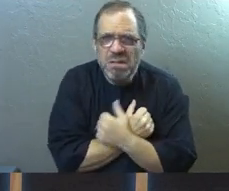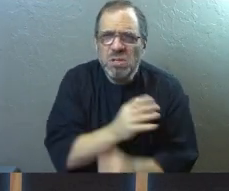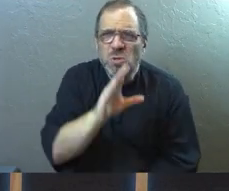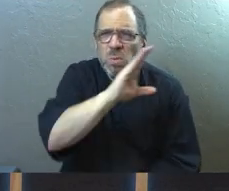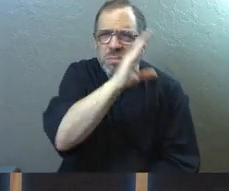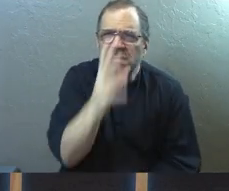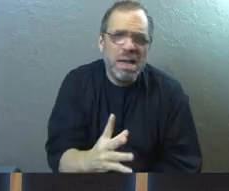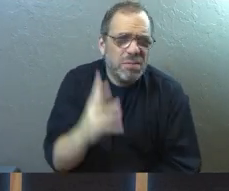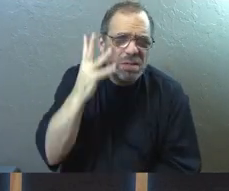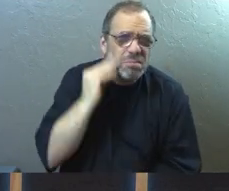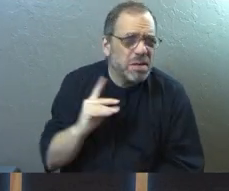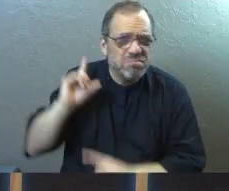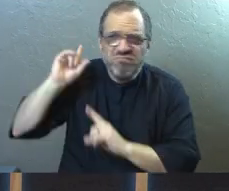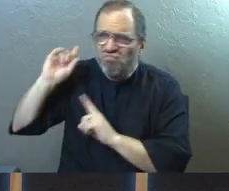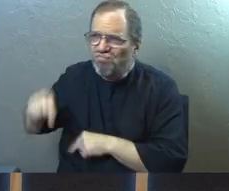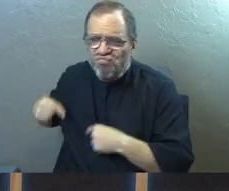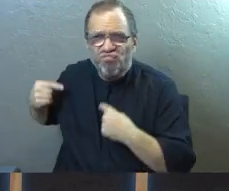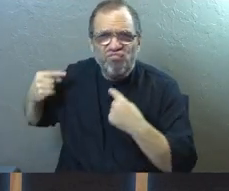never seen before.